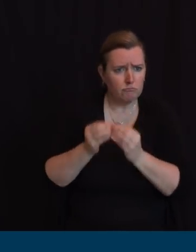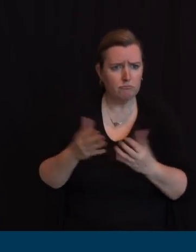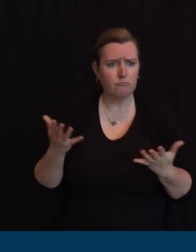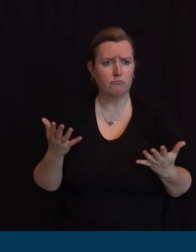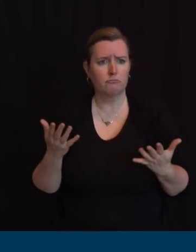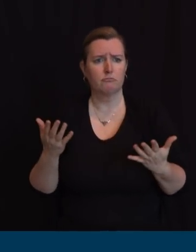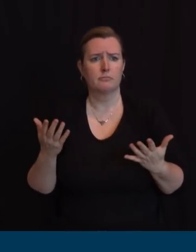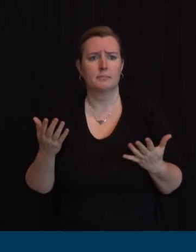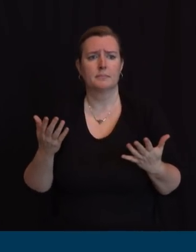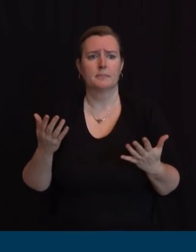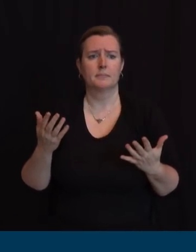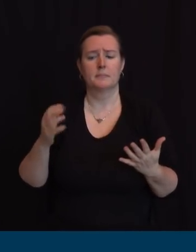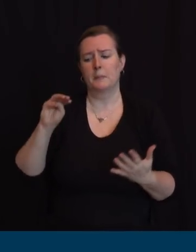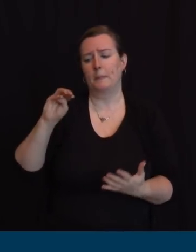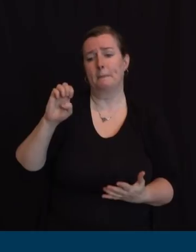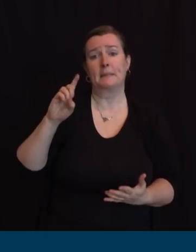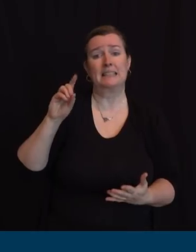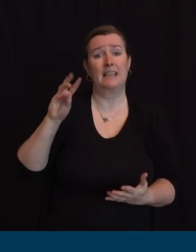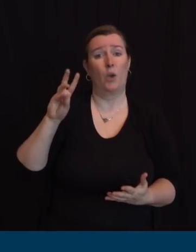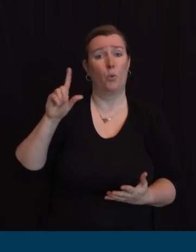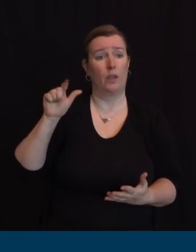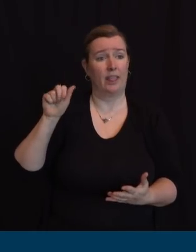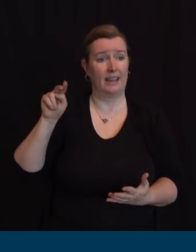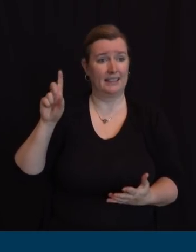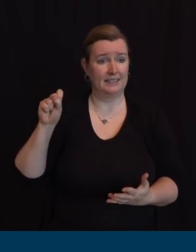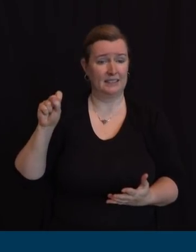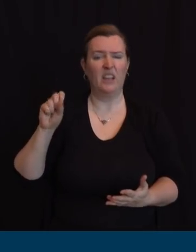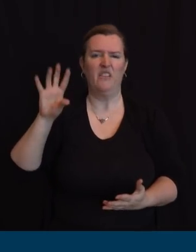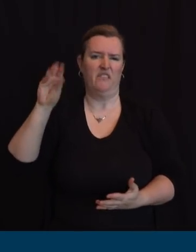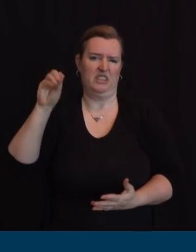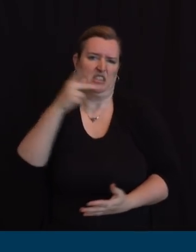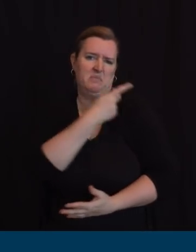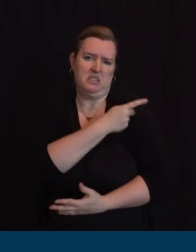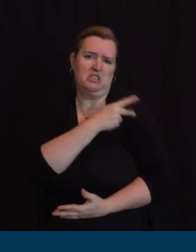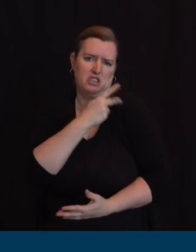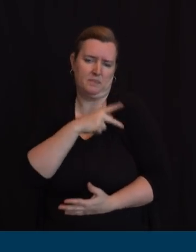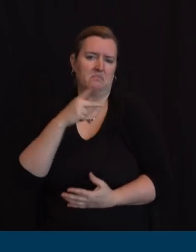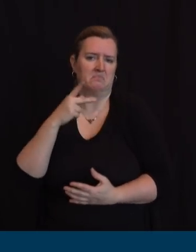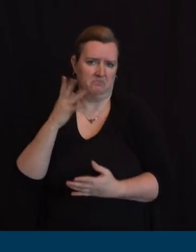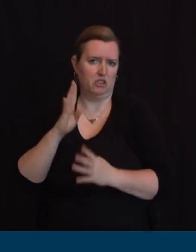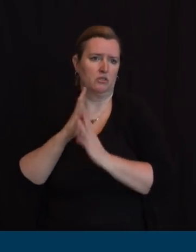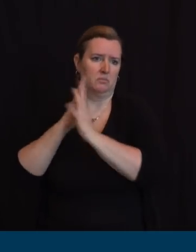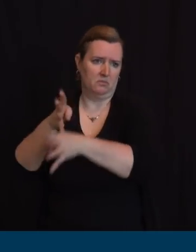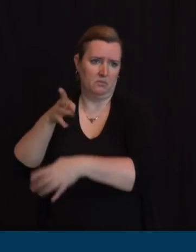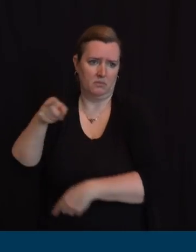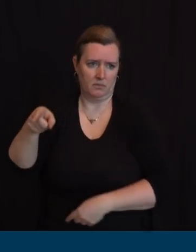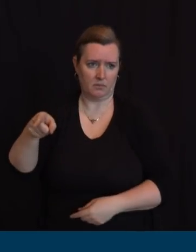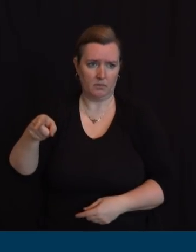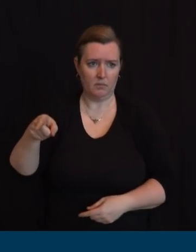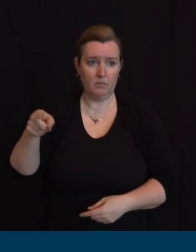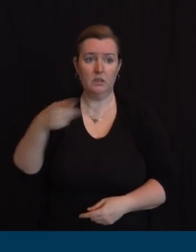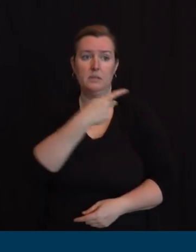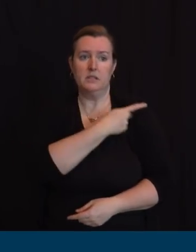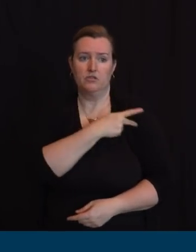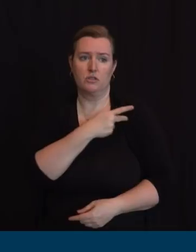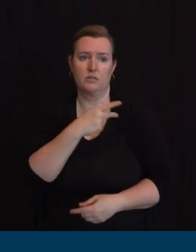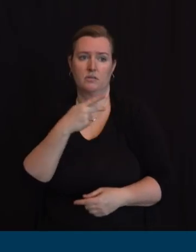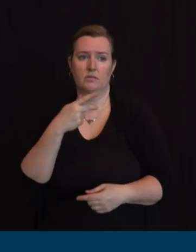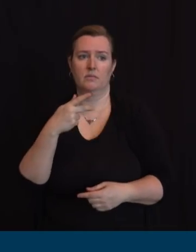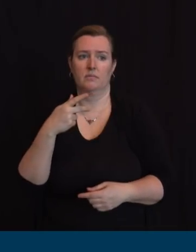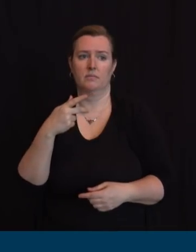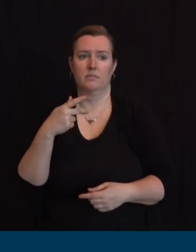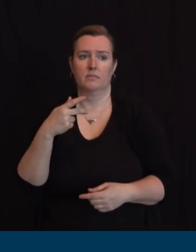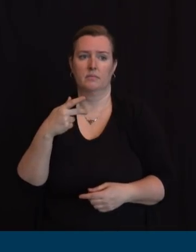patients coming from the hospitals that maybe have two or three more days stay they're apprehensive about going to the field